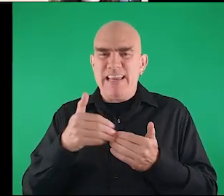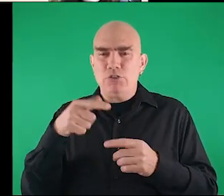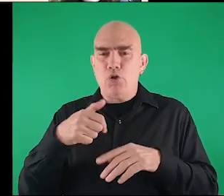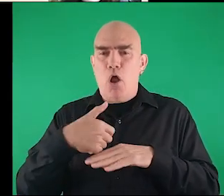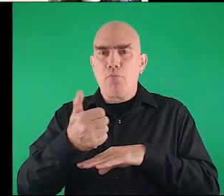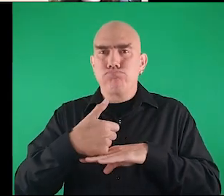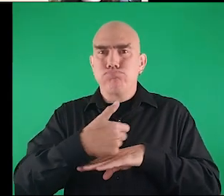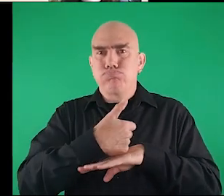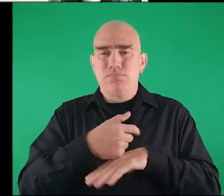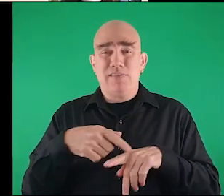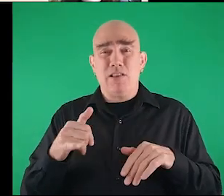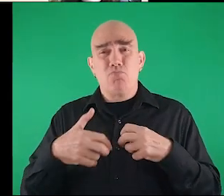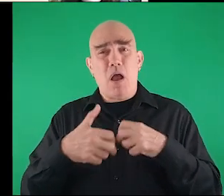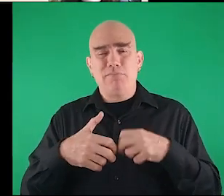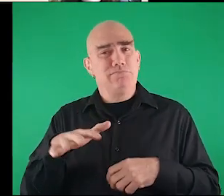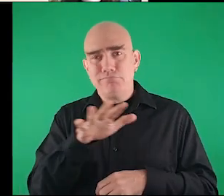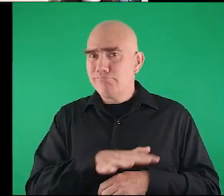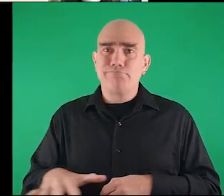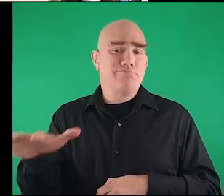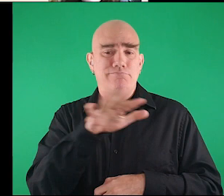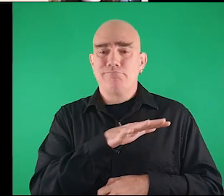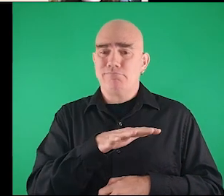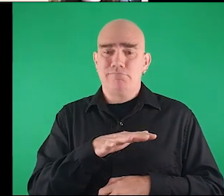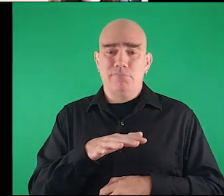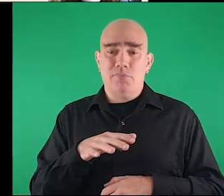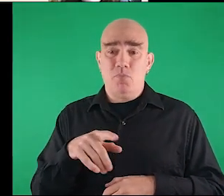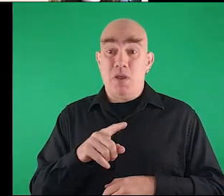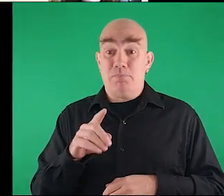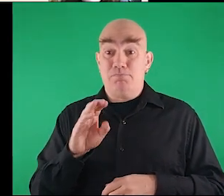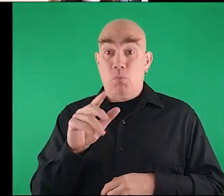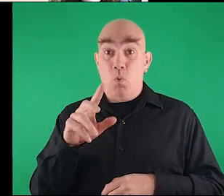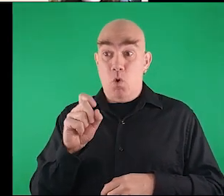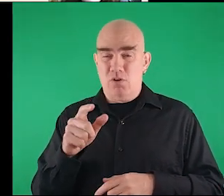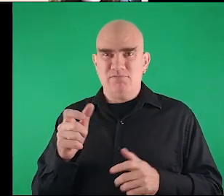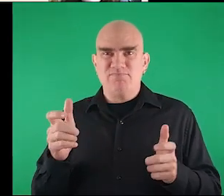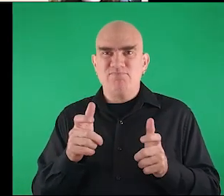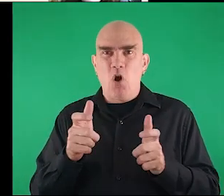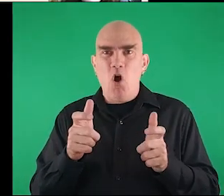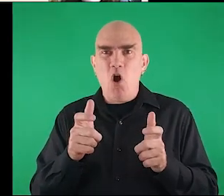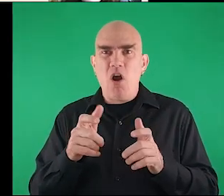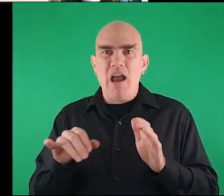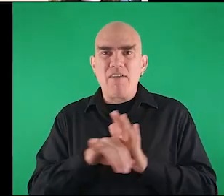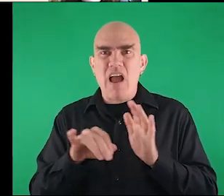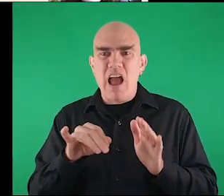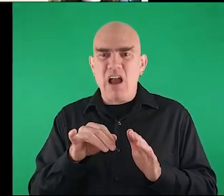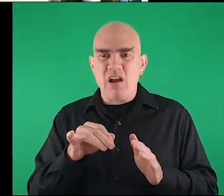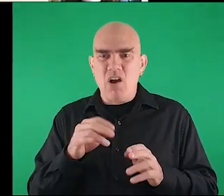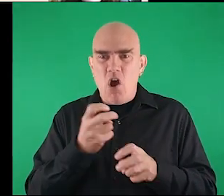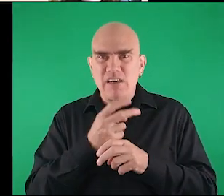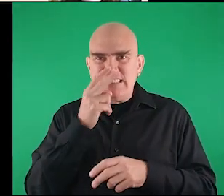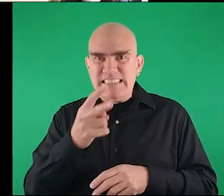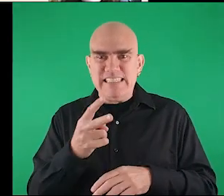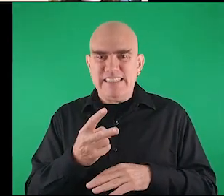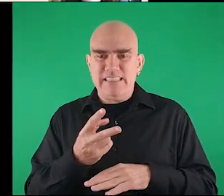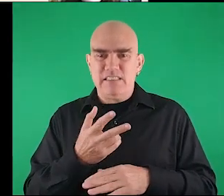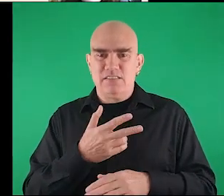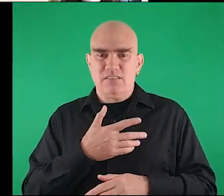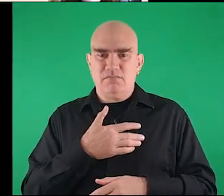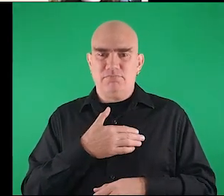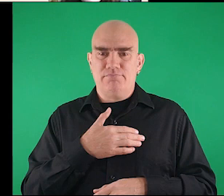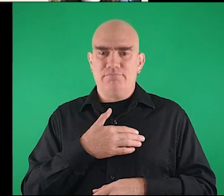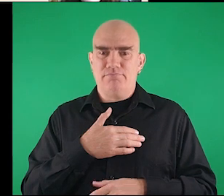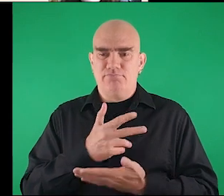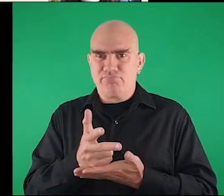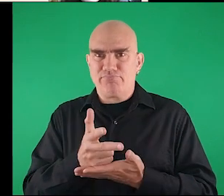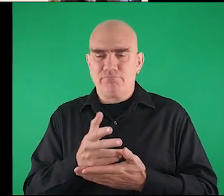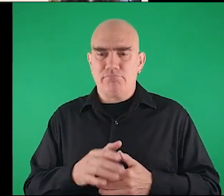was a problem or around the world when the bollard are so small so